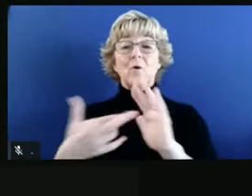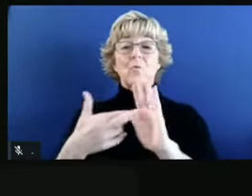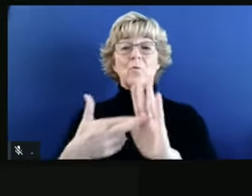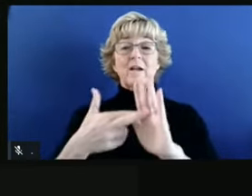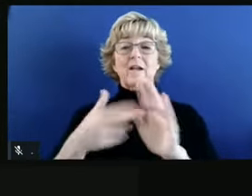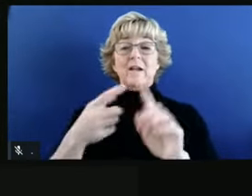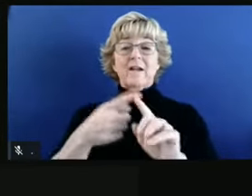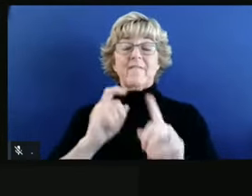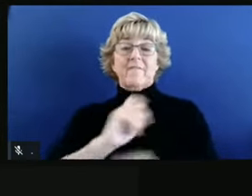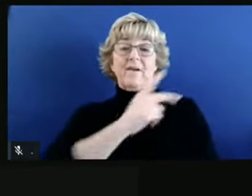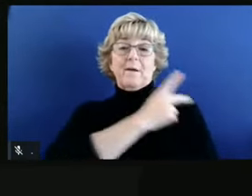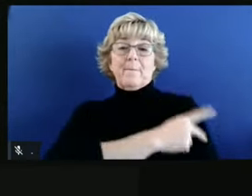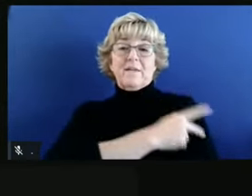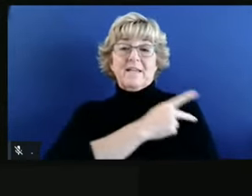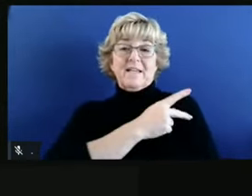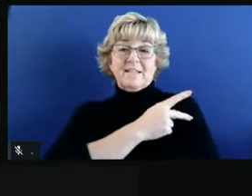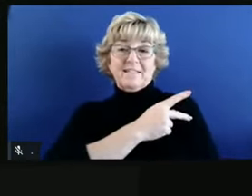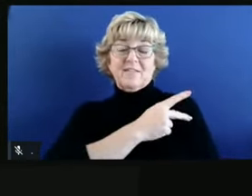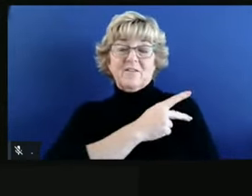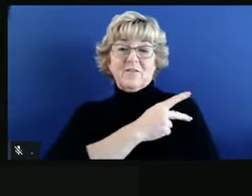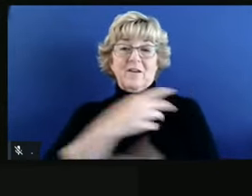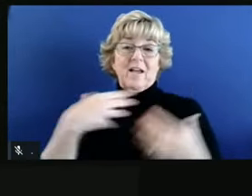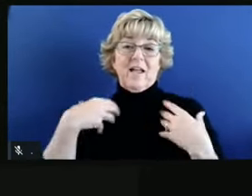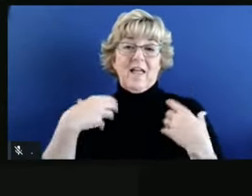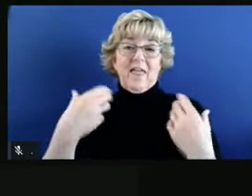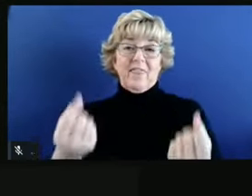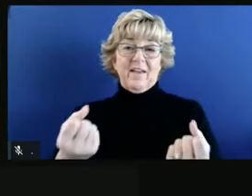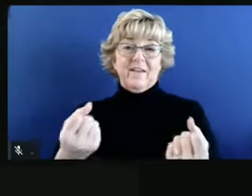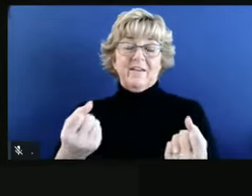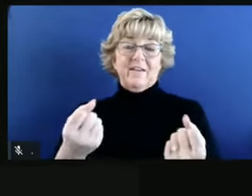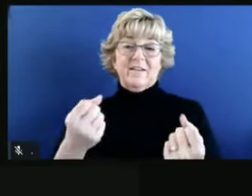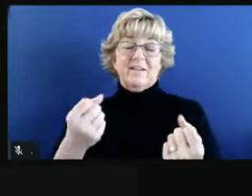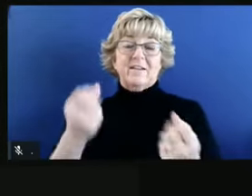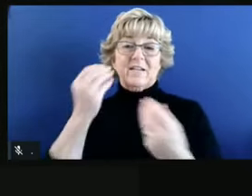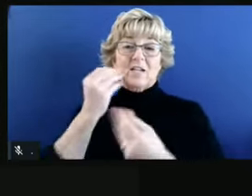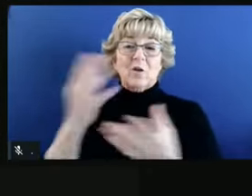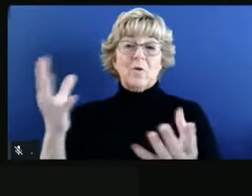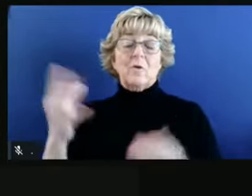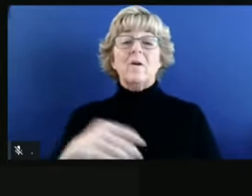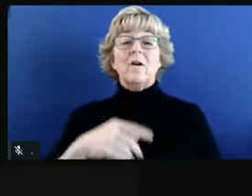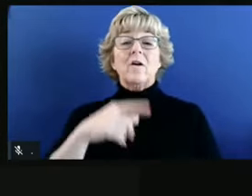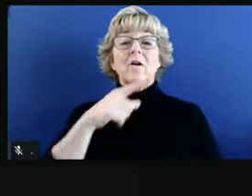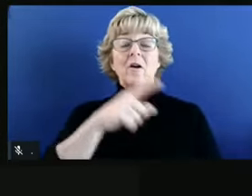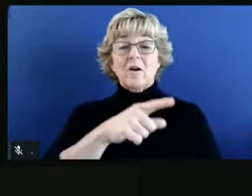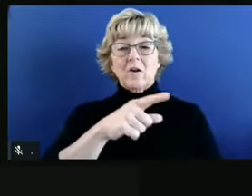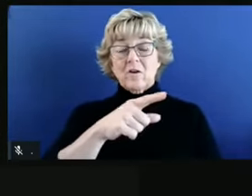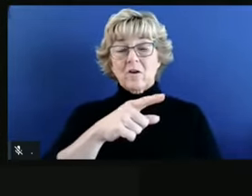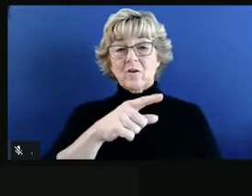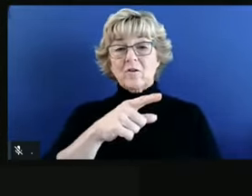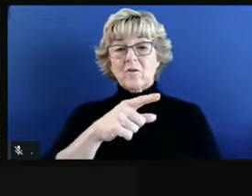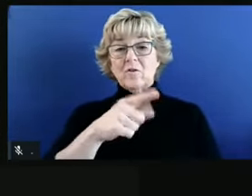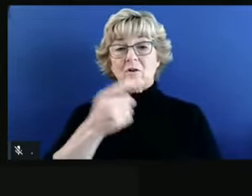Hey, Secretary Galley, a two-pronged question for you. You sort of touched on part of it.